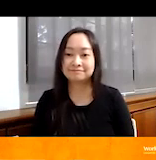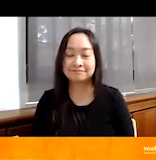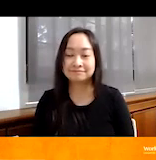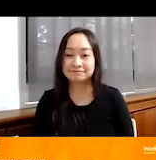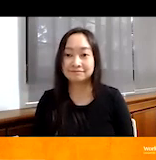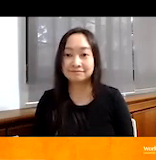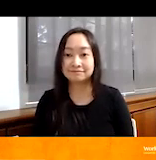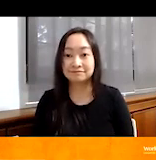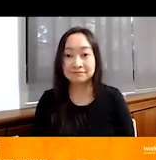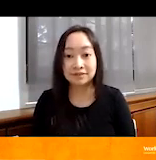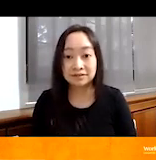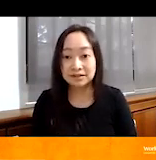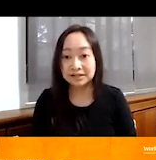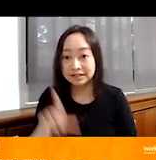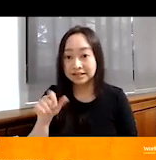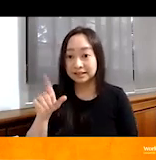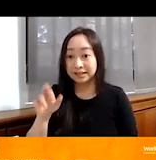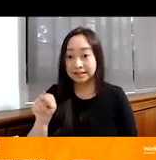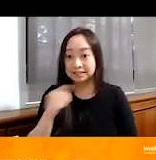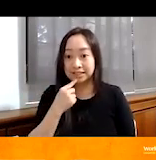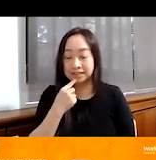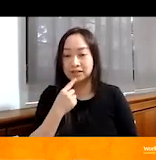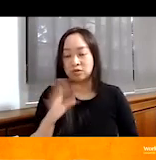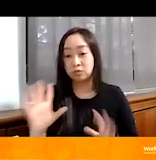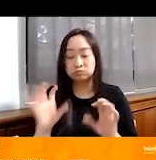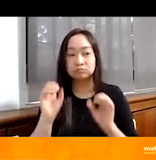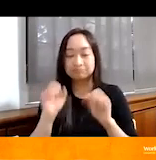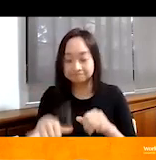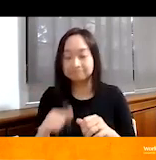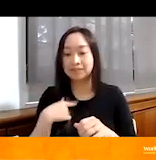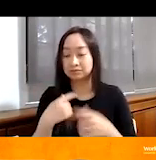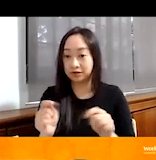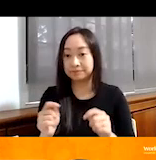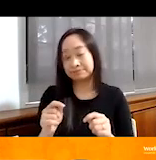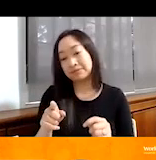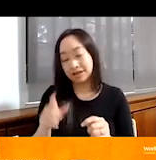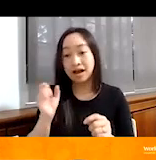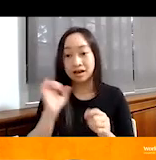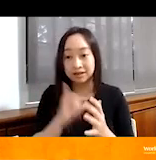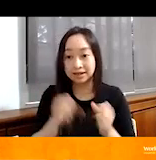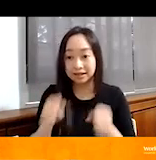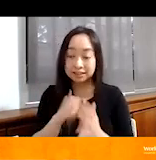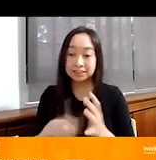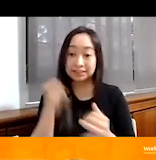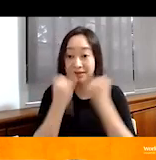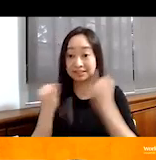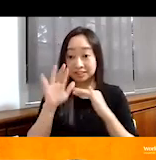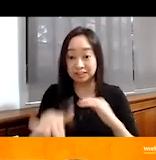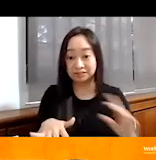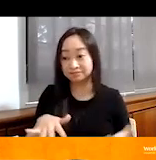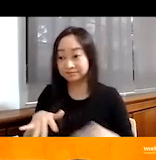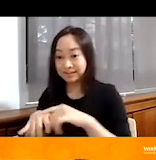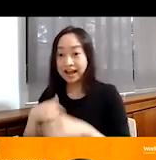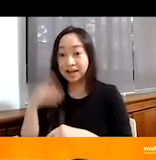But it's, yeah. So, I'm trying to also, yeah, I can just imagine the child walking out and I, I know